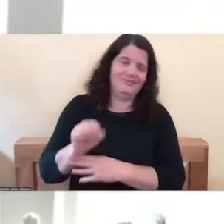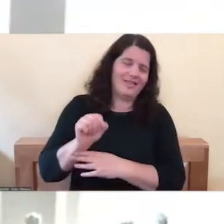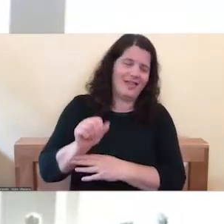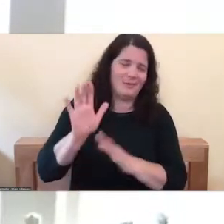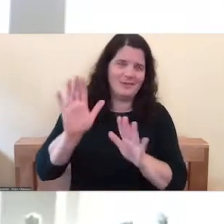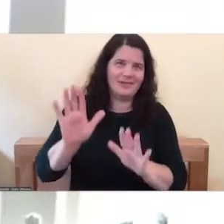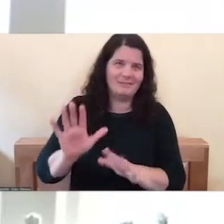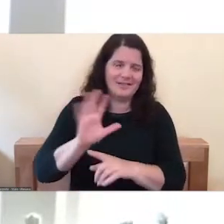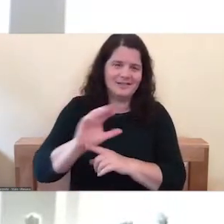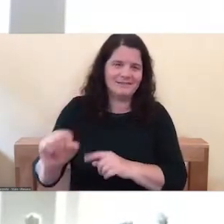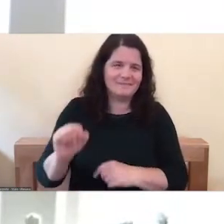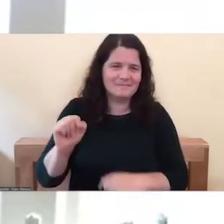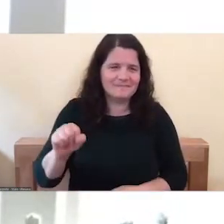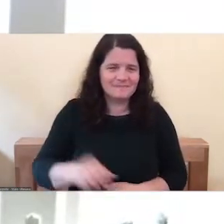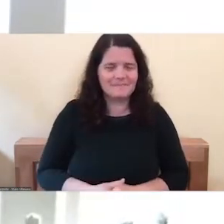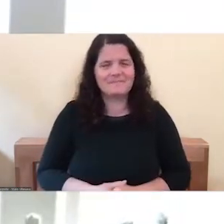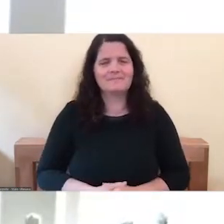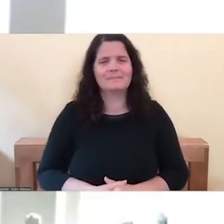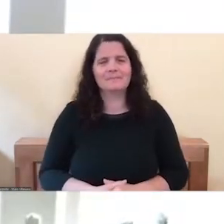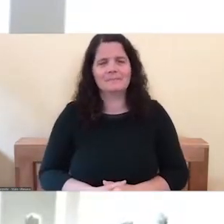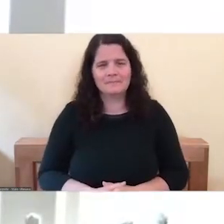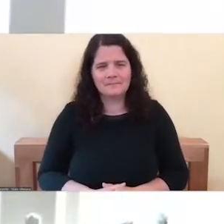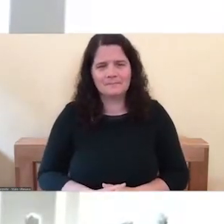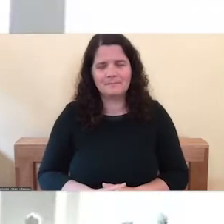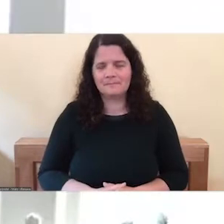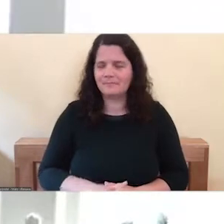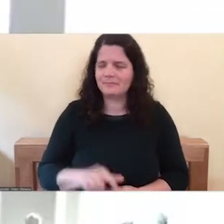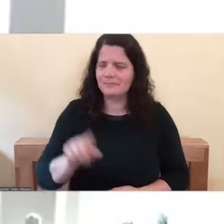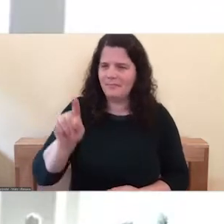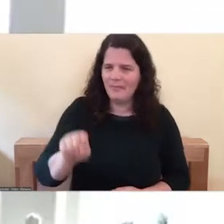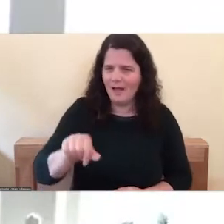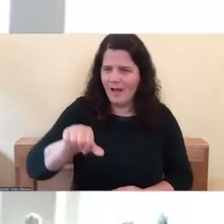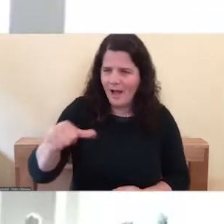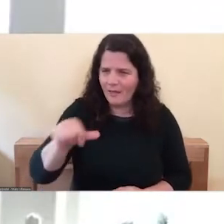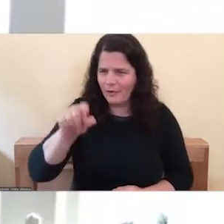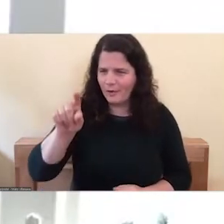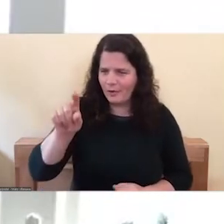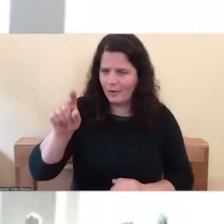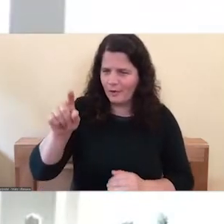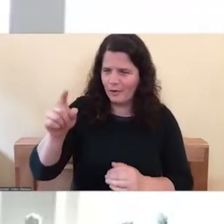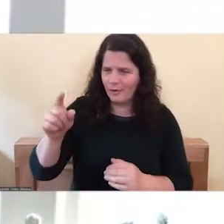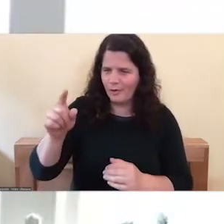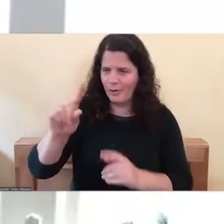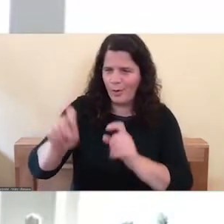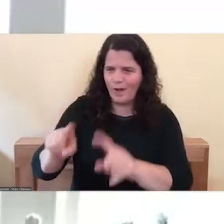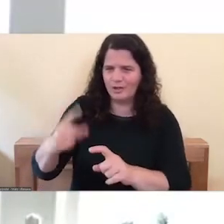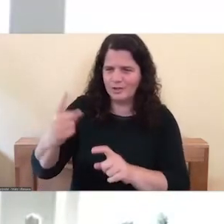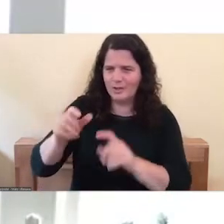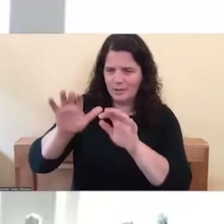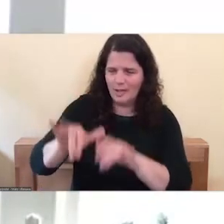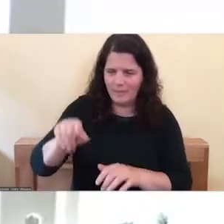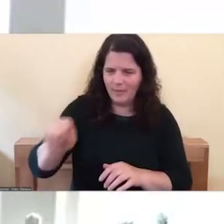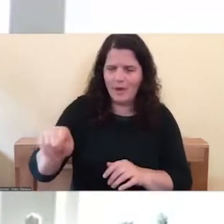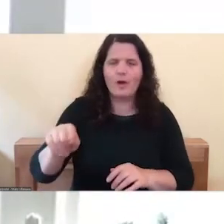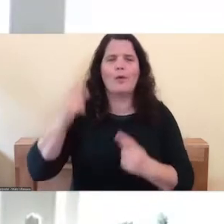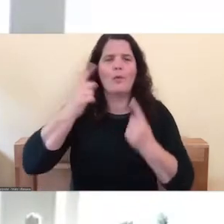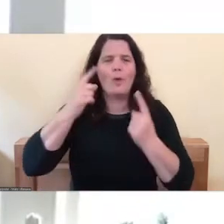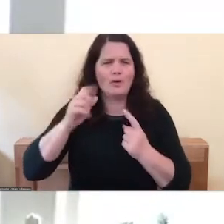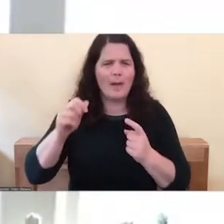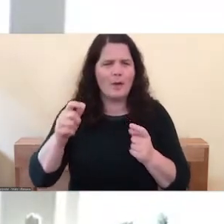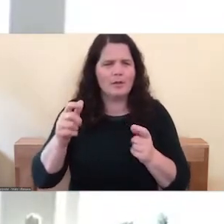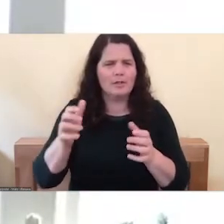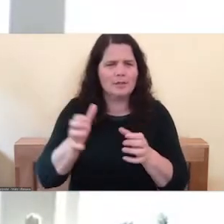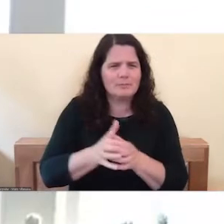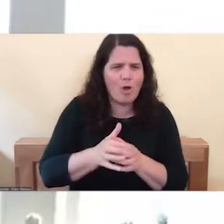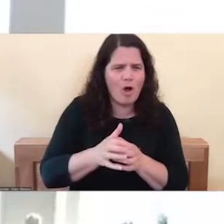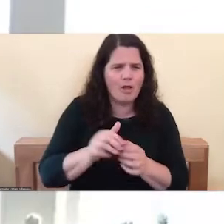Somebody also asked a quick question. They were wondering about the big self and the small self. mean, the small self is